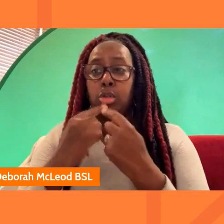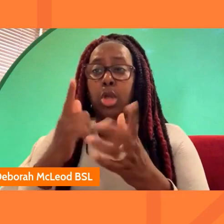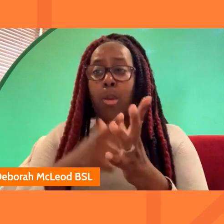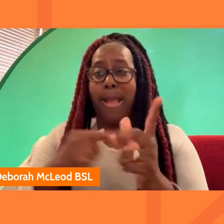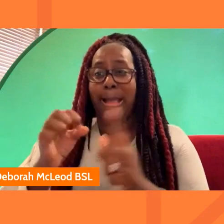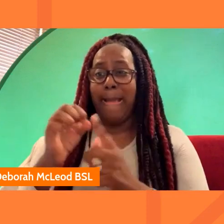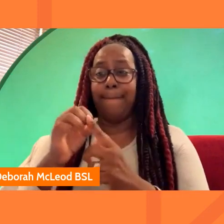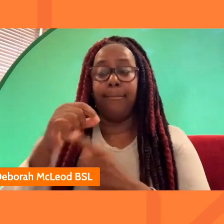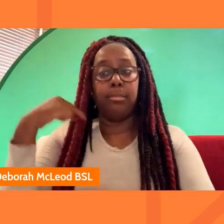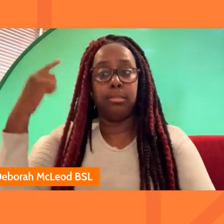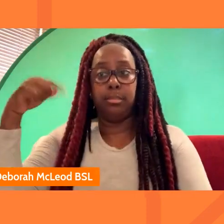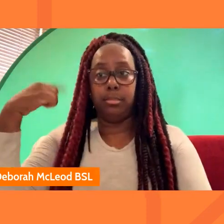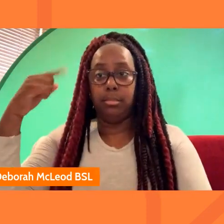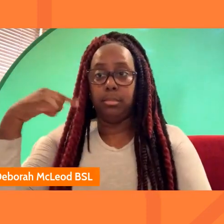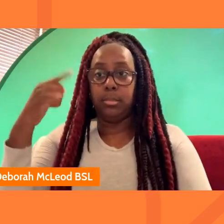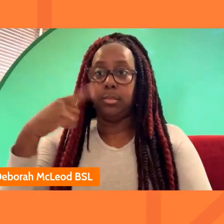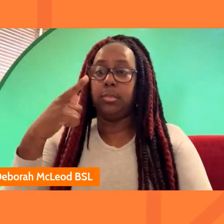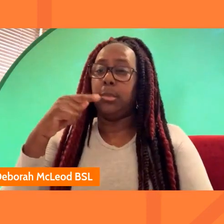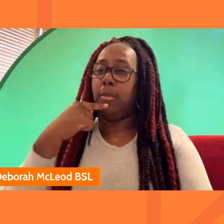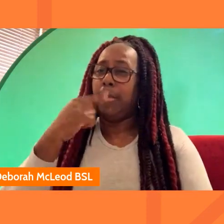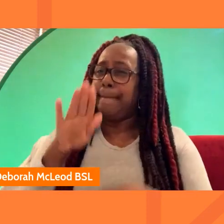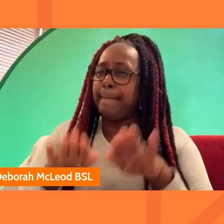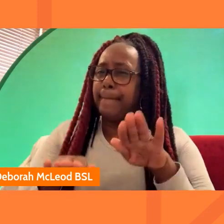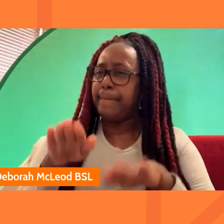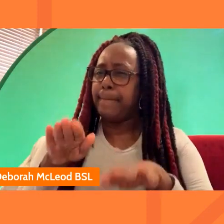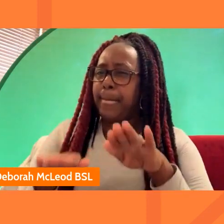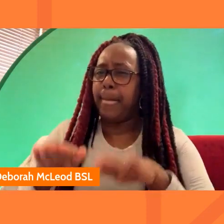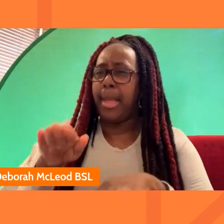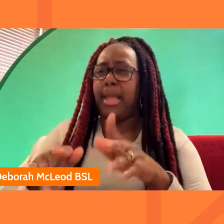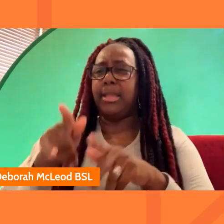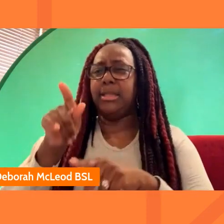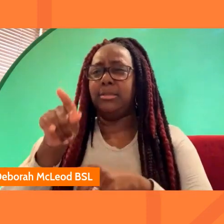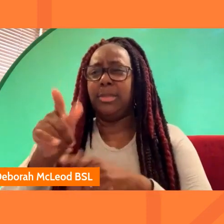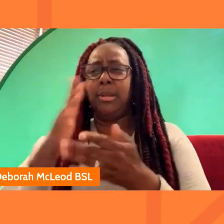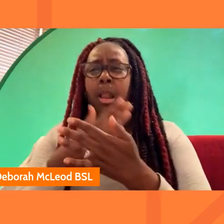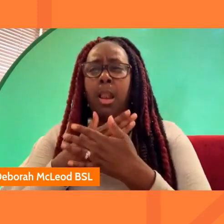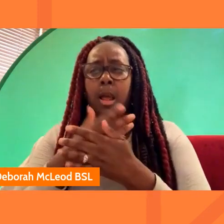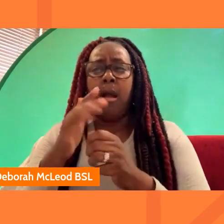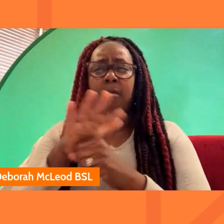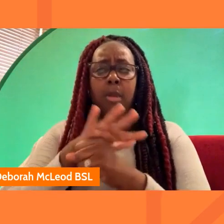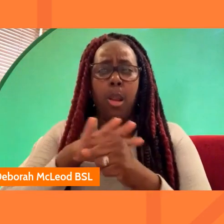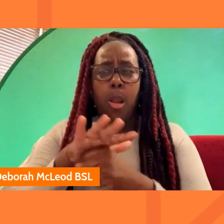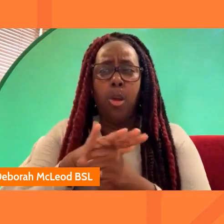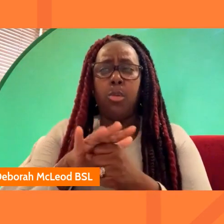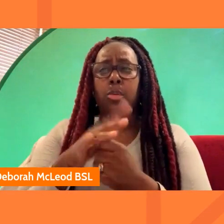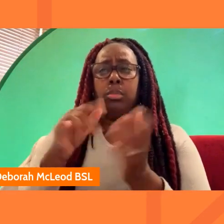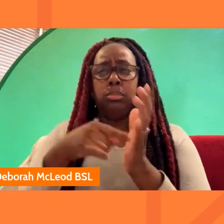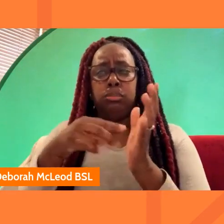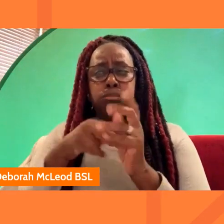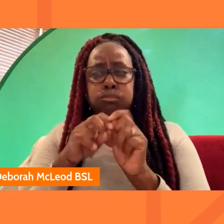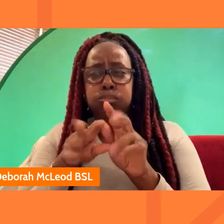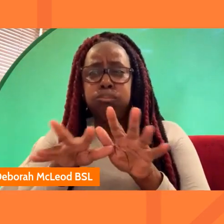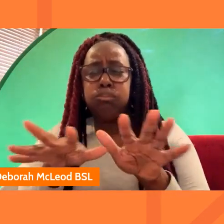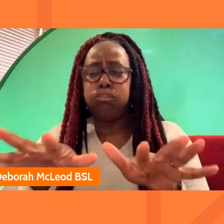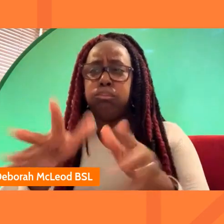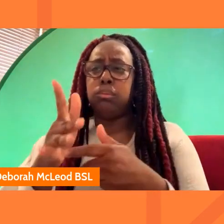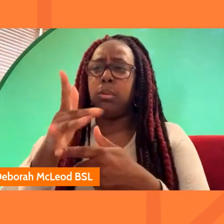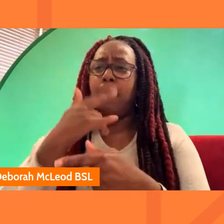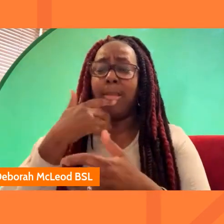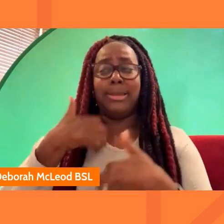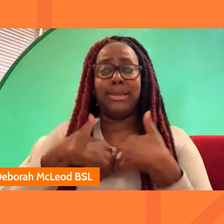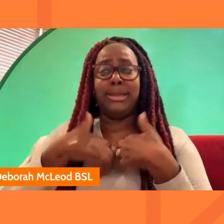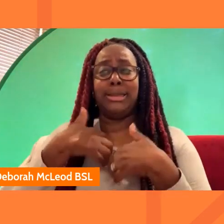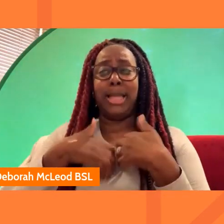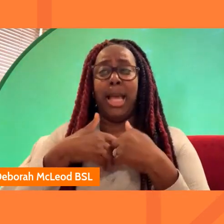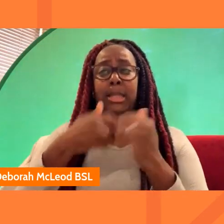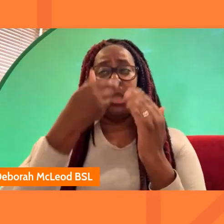it's all about striking a balance between our existing and much-loved local broadcast services and investing in an exciting portfolio